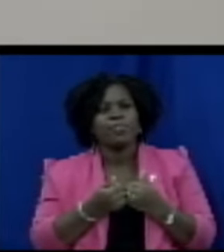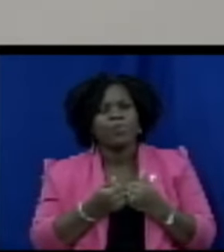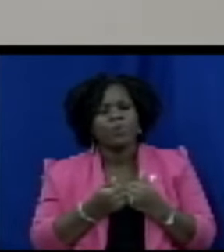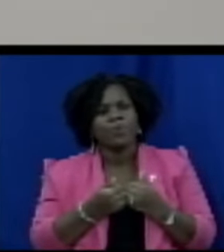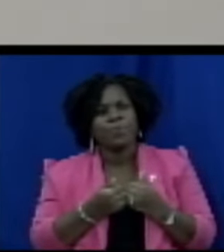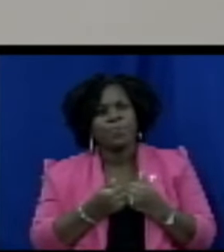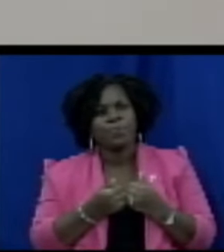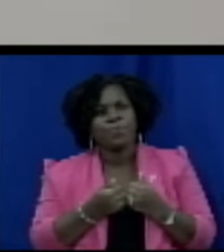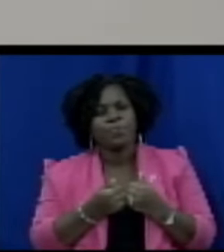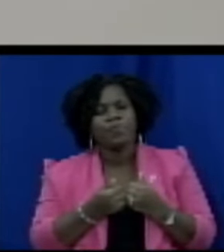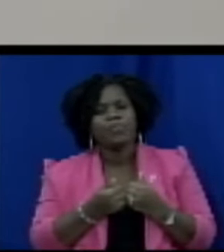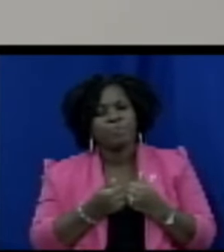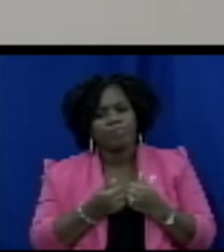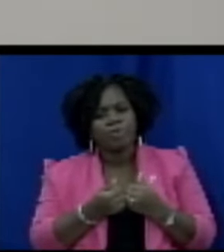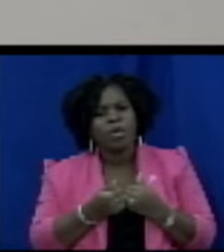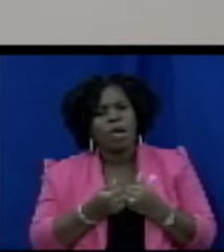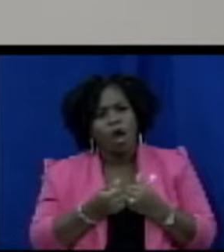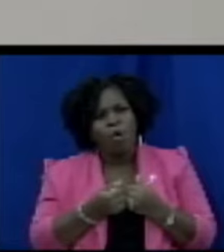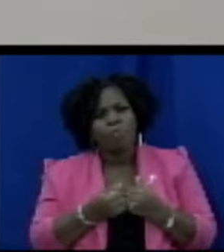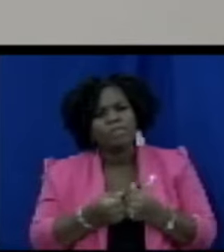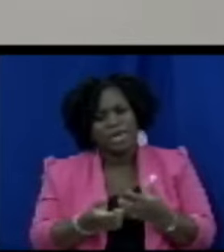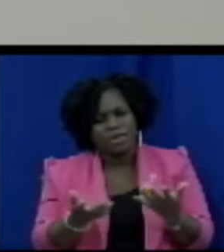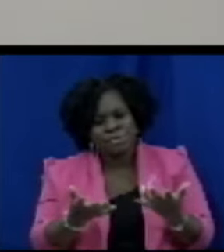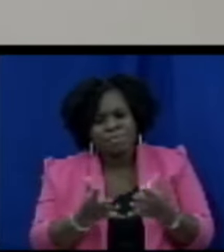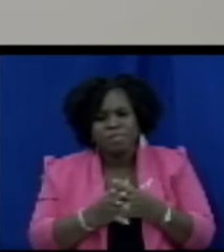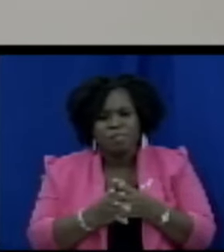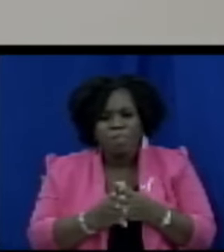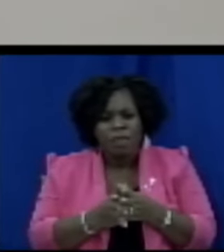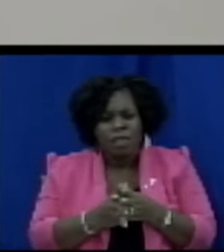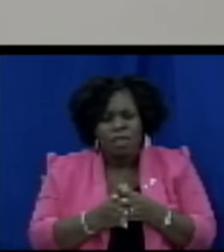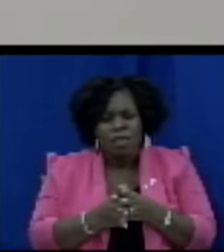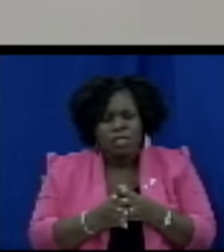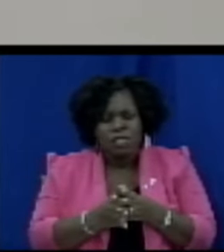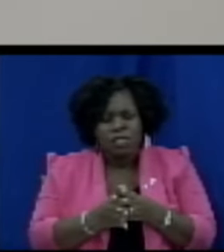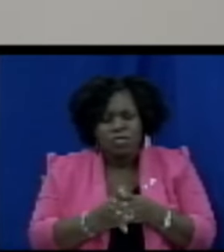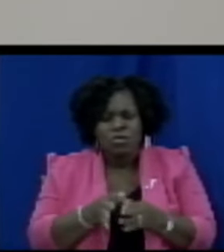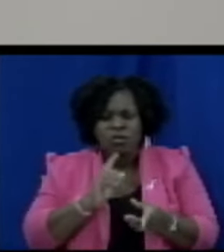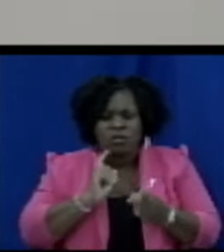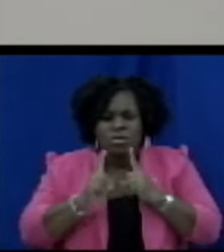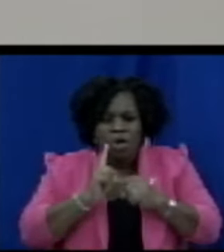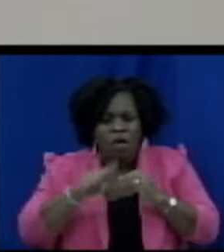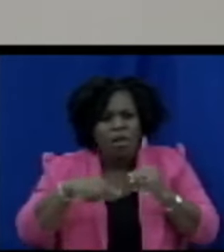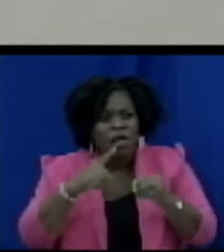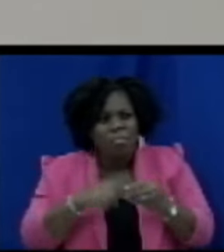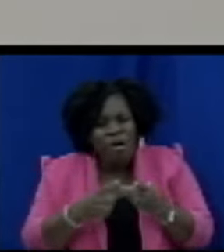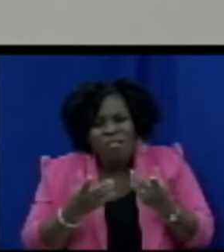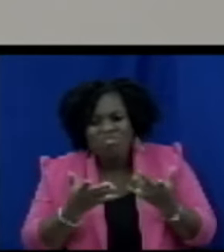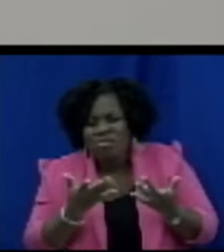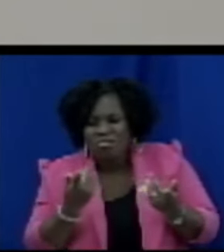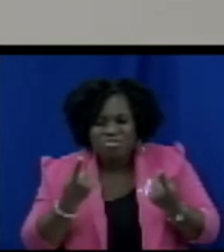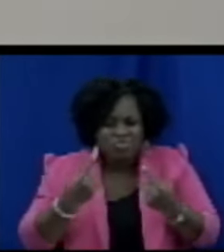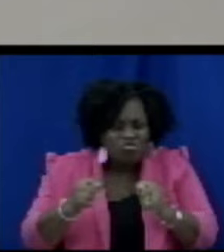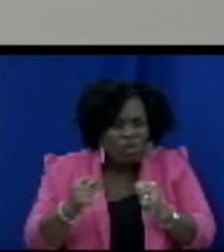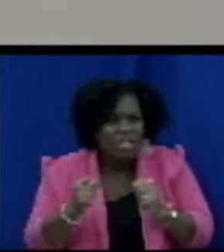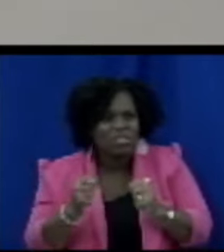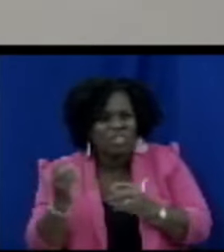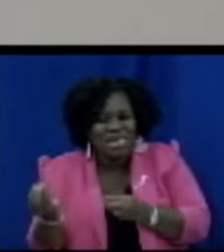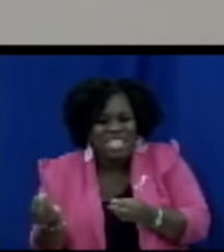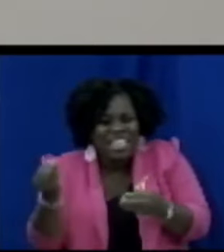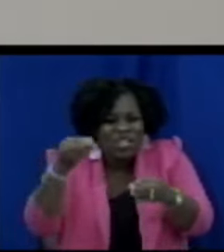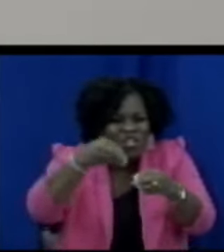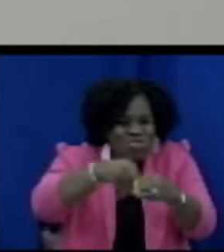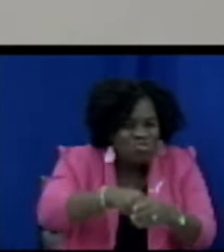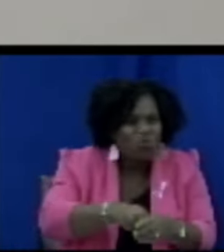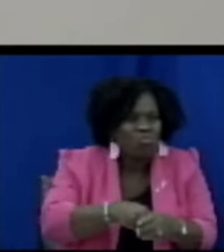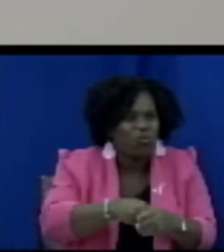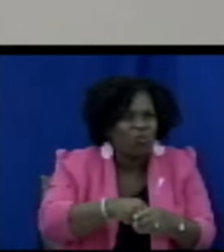dealing with matters pertaining to technology in this particular legislation and not so much someone having a difficulty around to the police